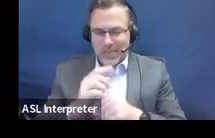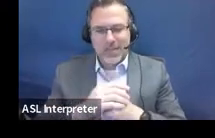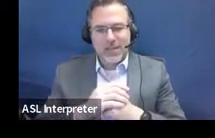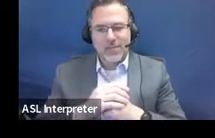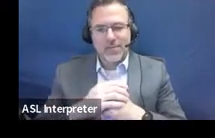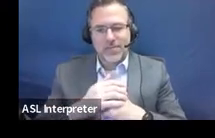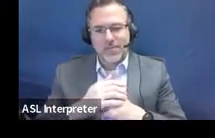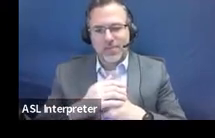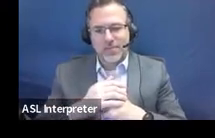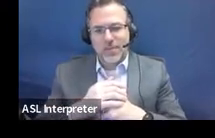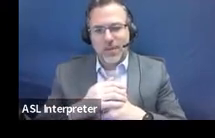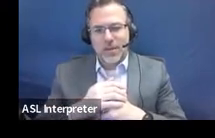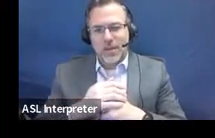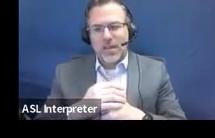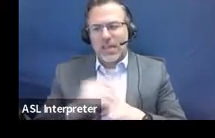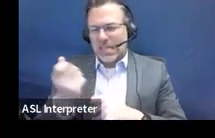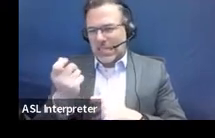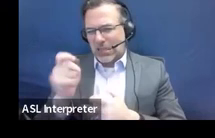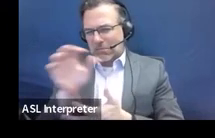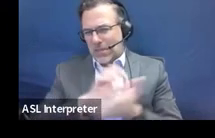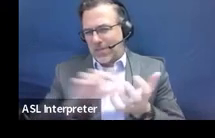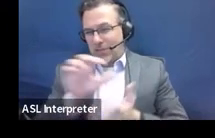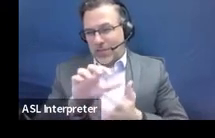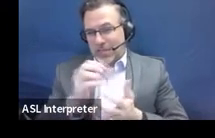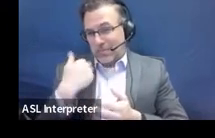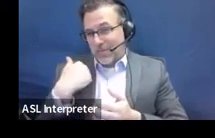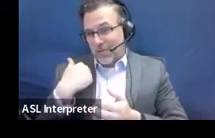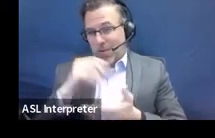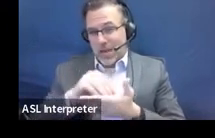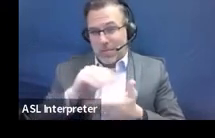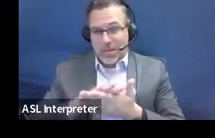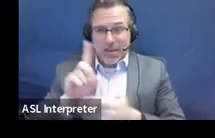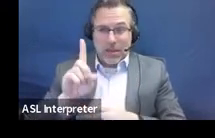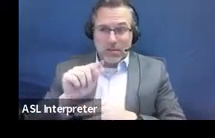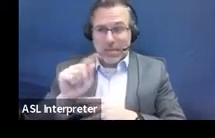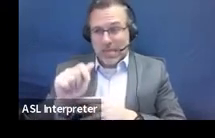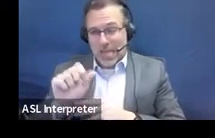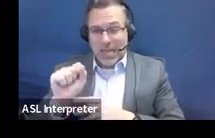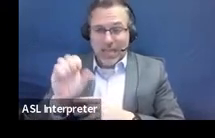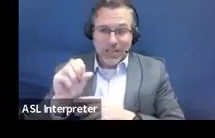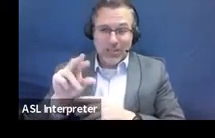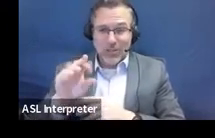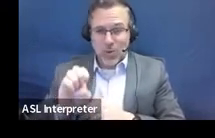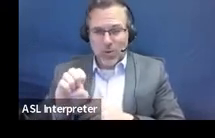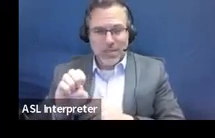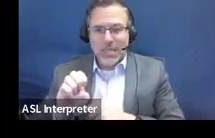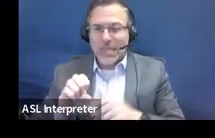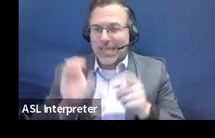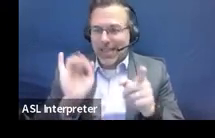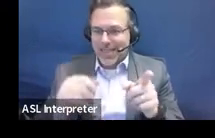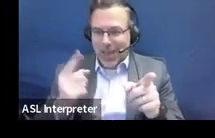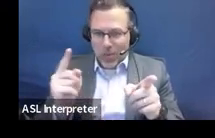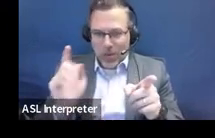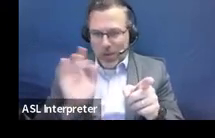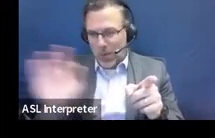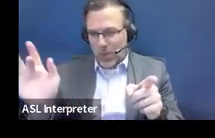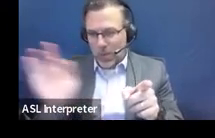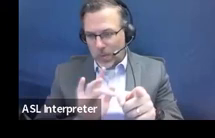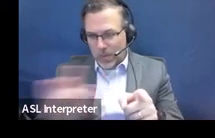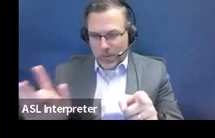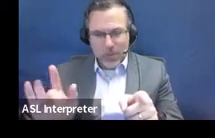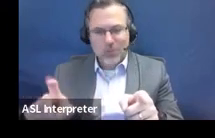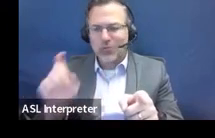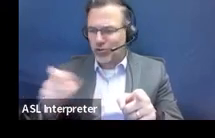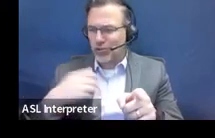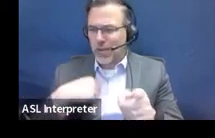one, I know this might've been a little confusing because on the last one, I just put data and scores and said, ignore that. This one really is, should